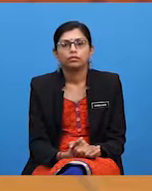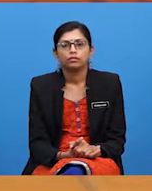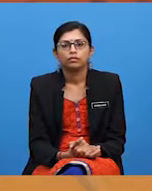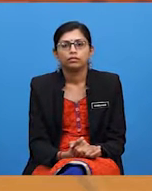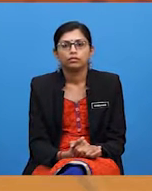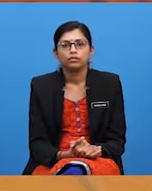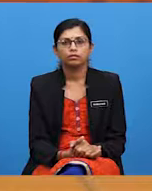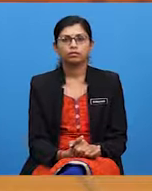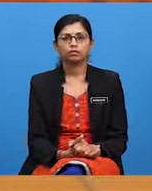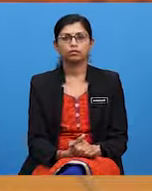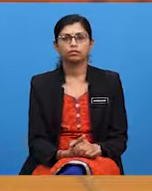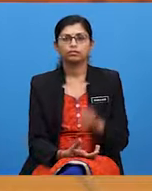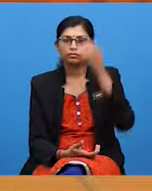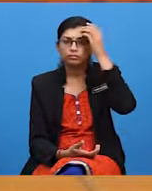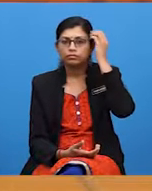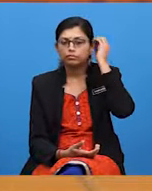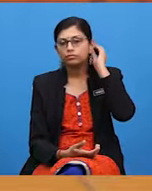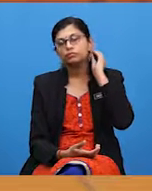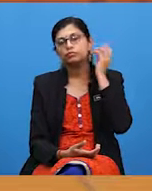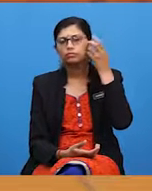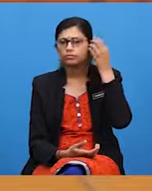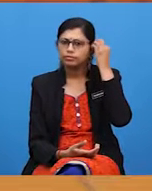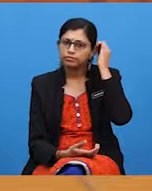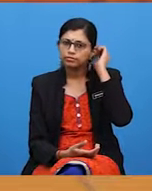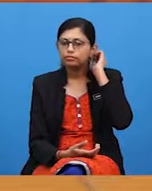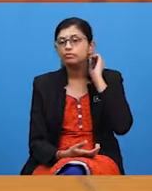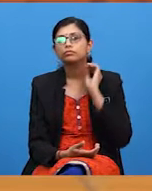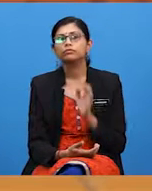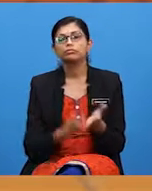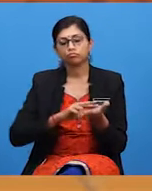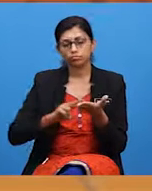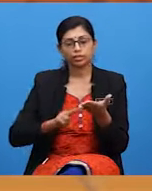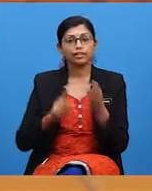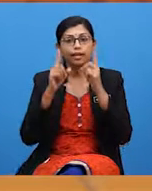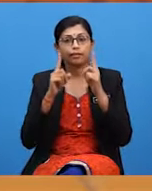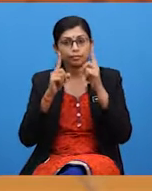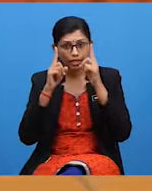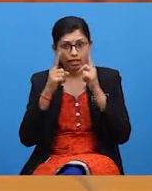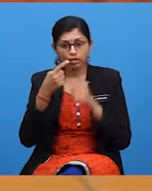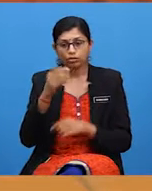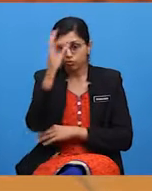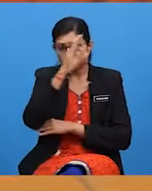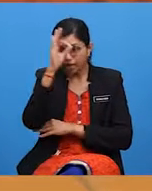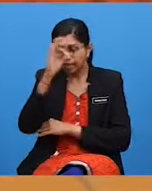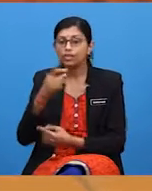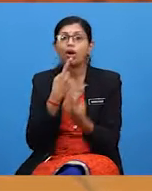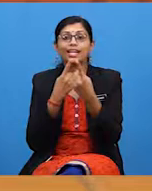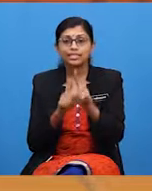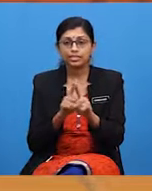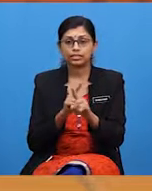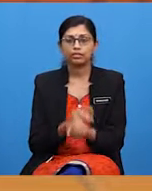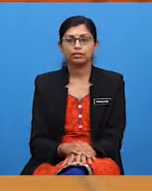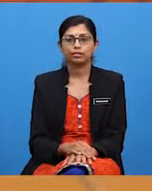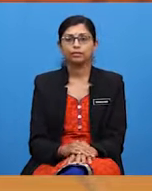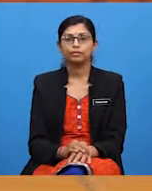Whales, I think. I found this article about them on the internet and they are really